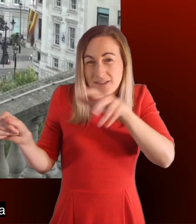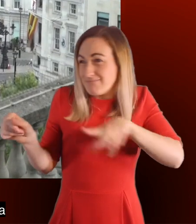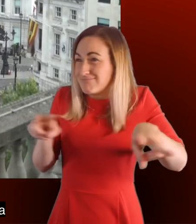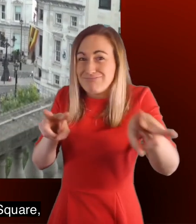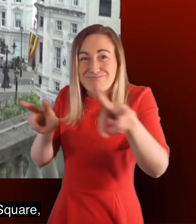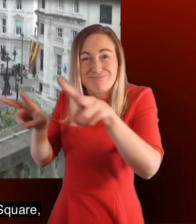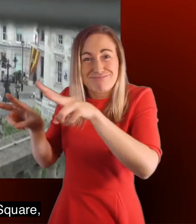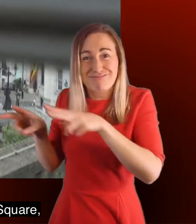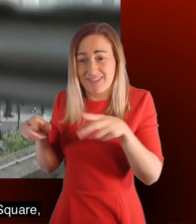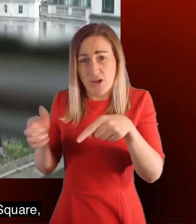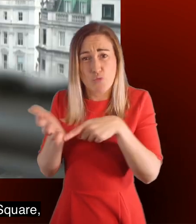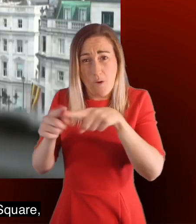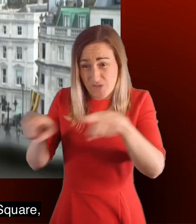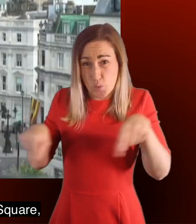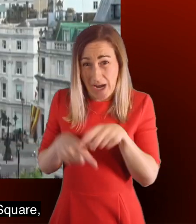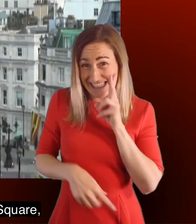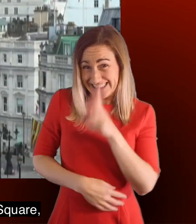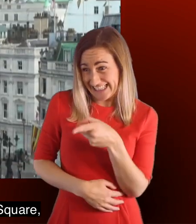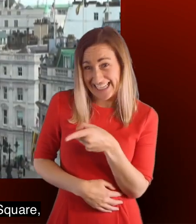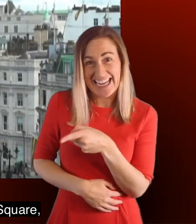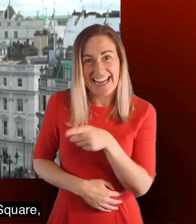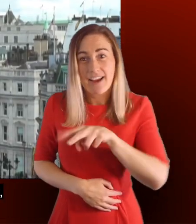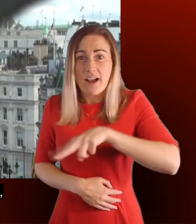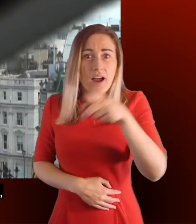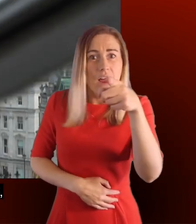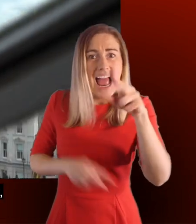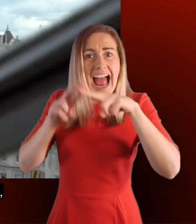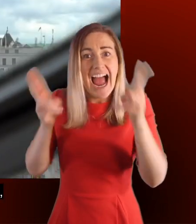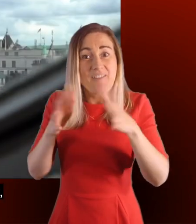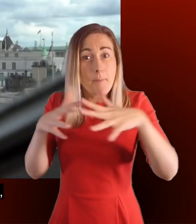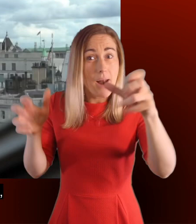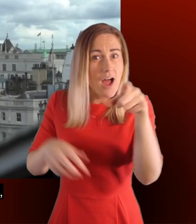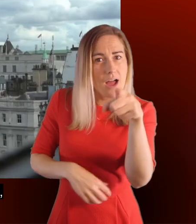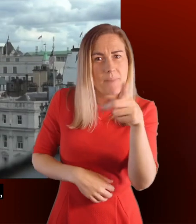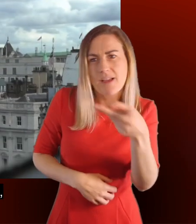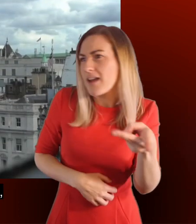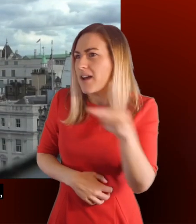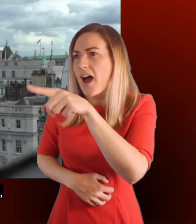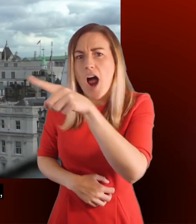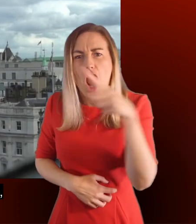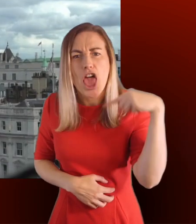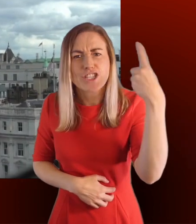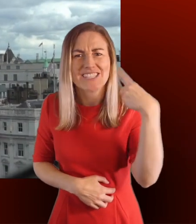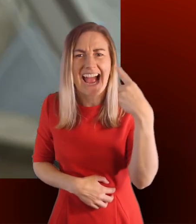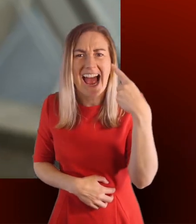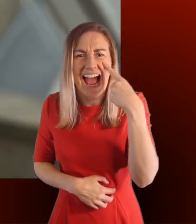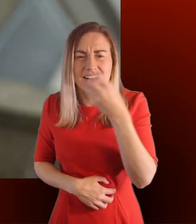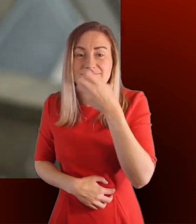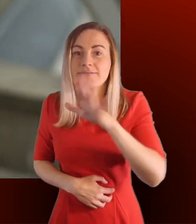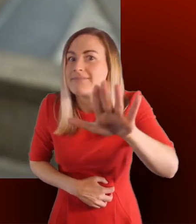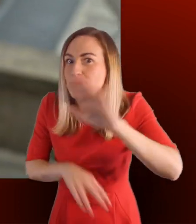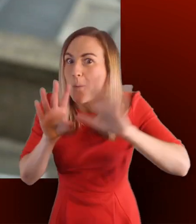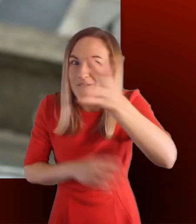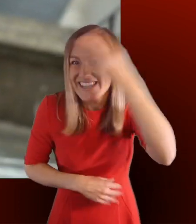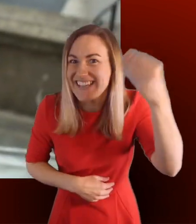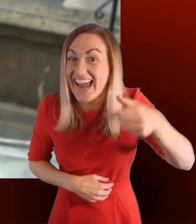panorama of historic London, from Trafalgar Square to the Houses of Parliament to the London Eye, and of course let's